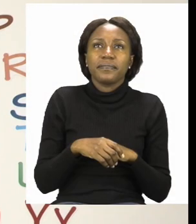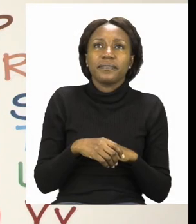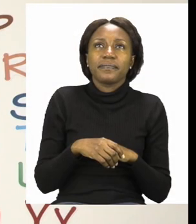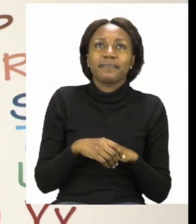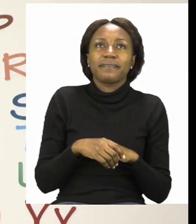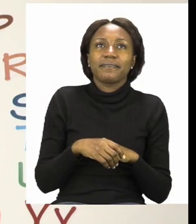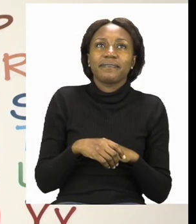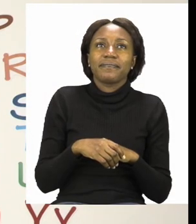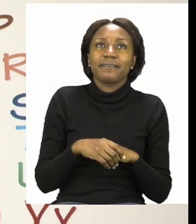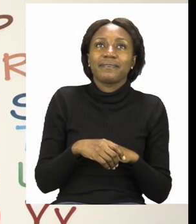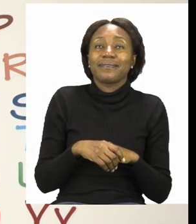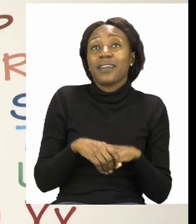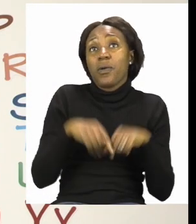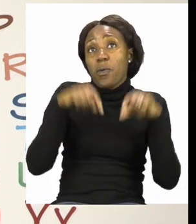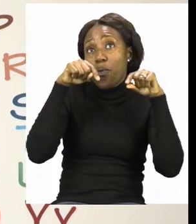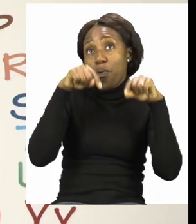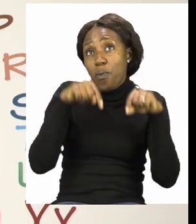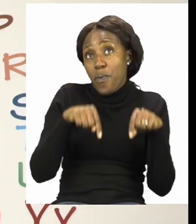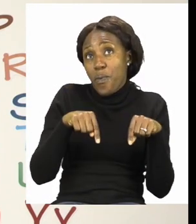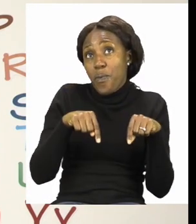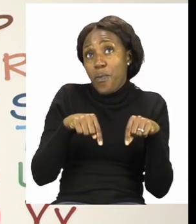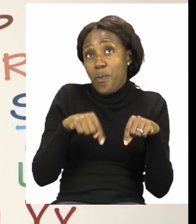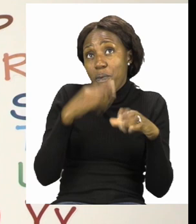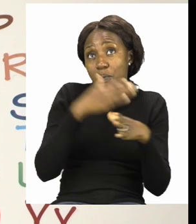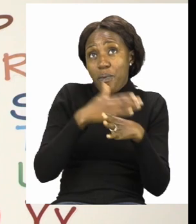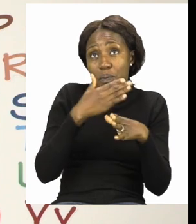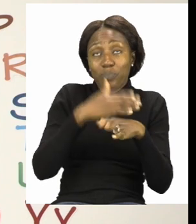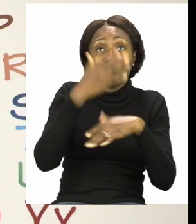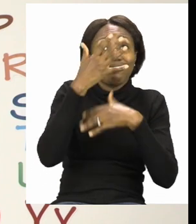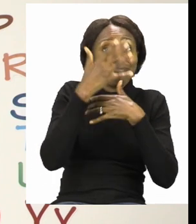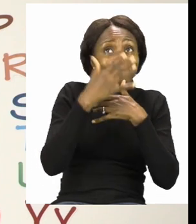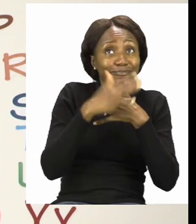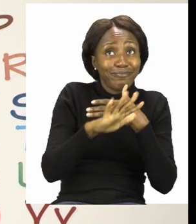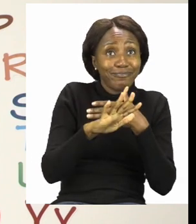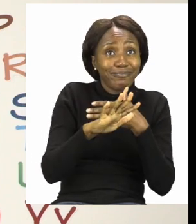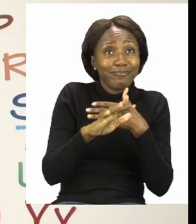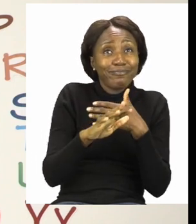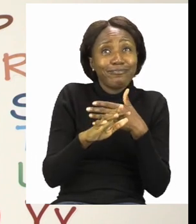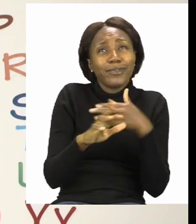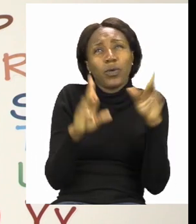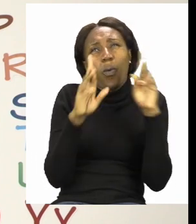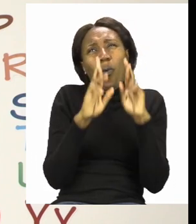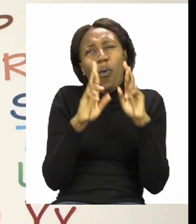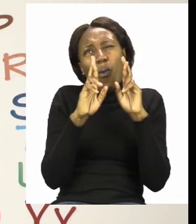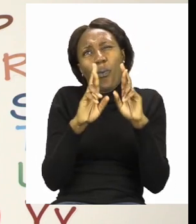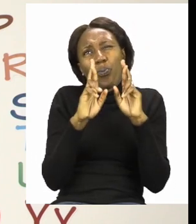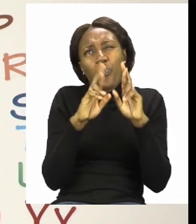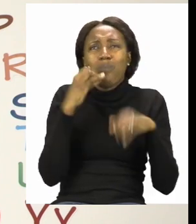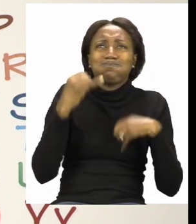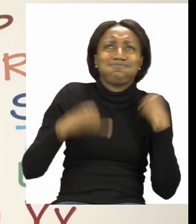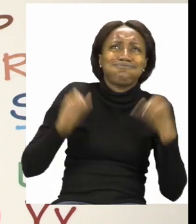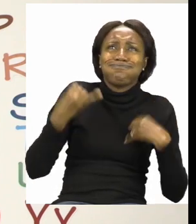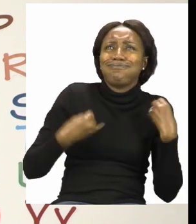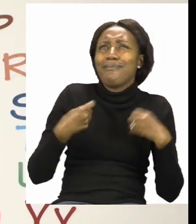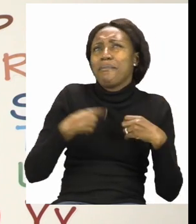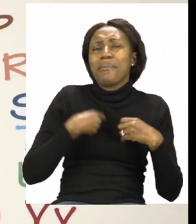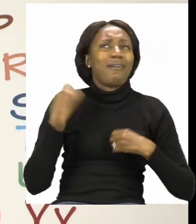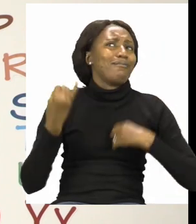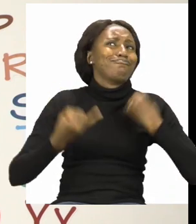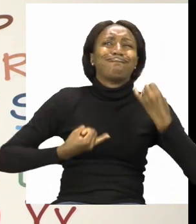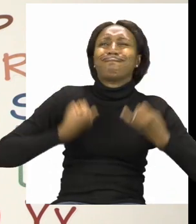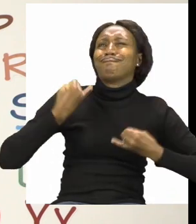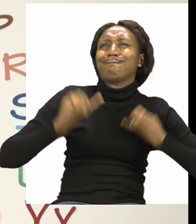We have now come to the end of our lesson, boys and girls, and I hope you had fun. I know I did. Remember,